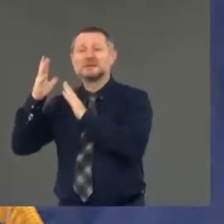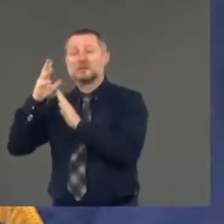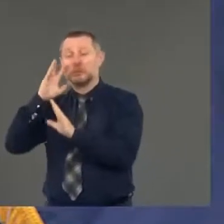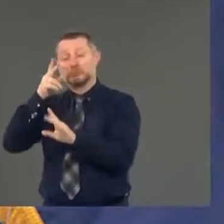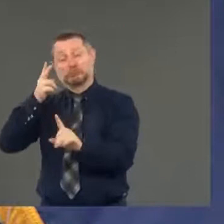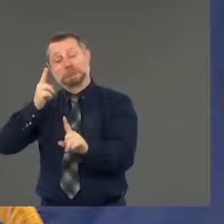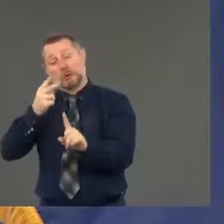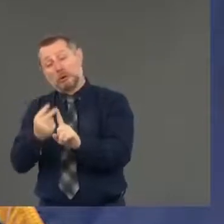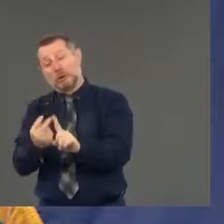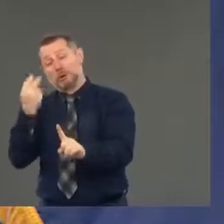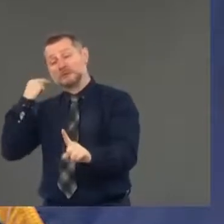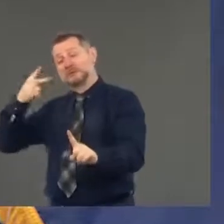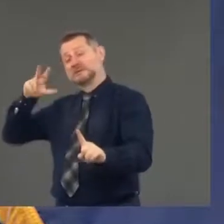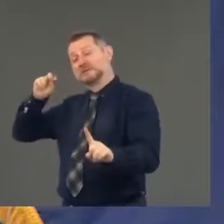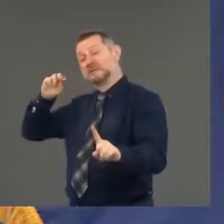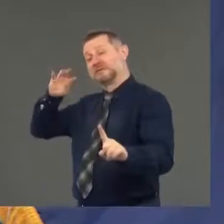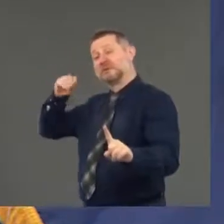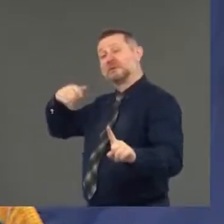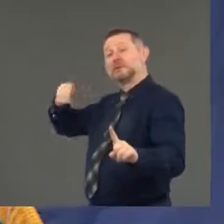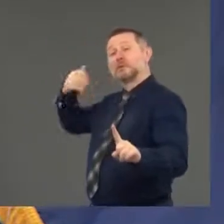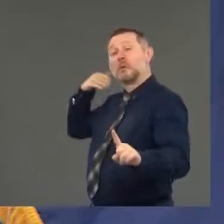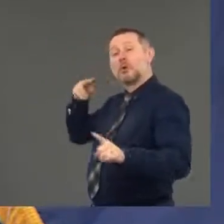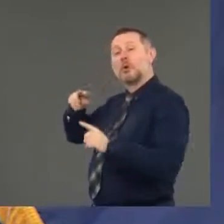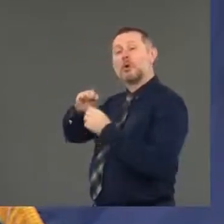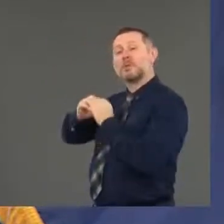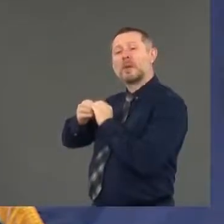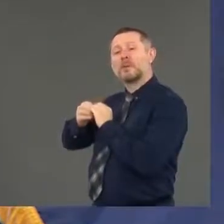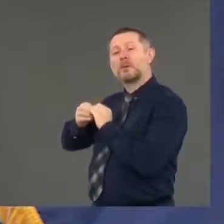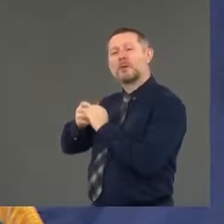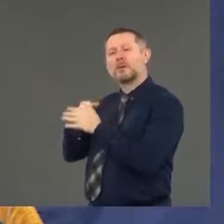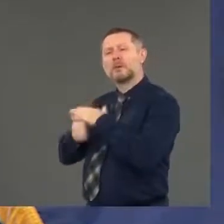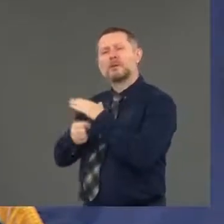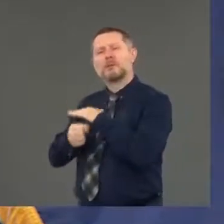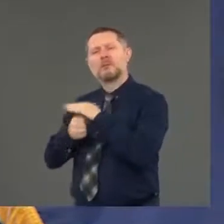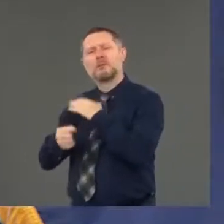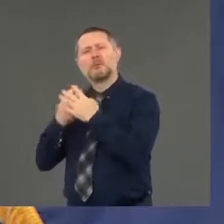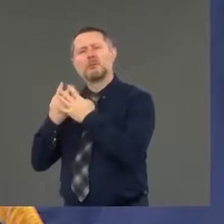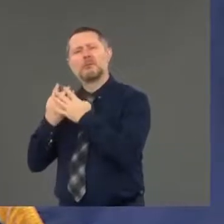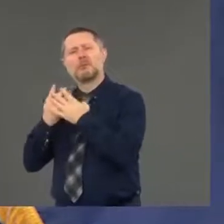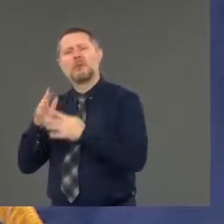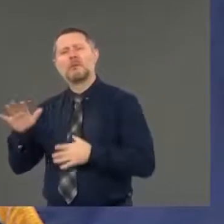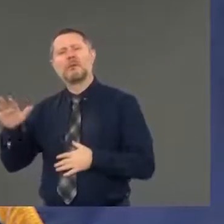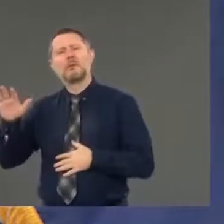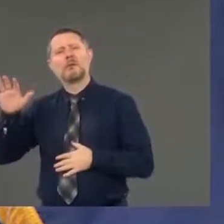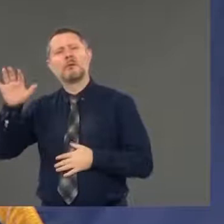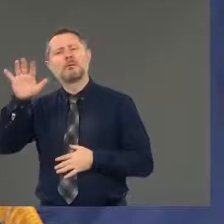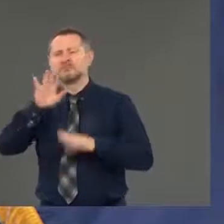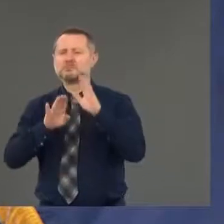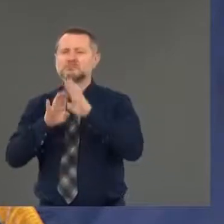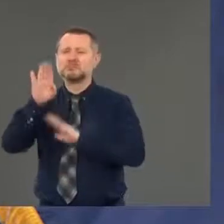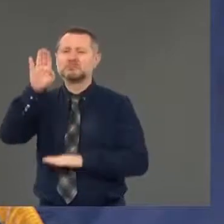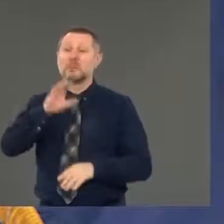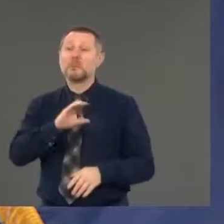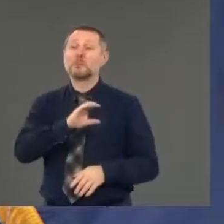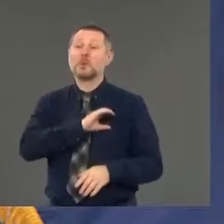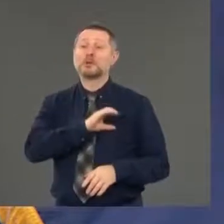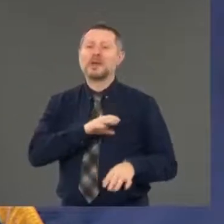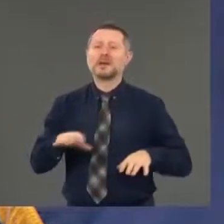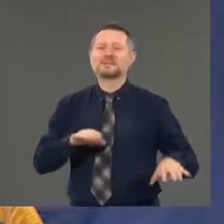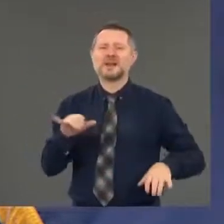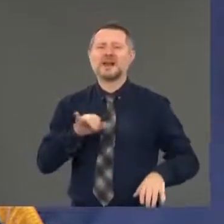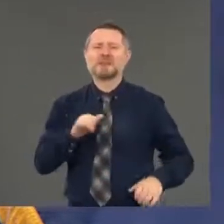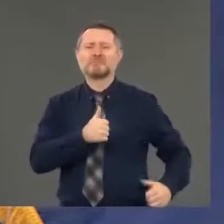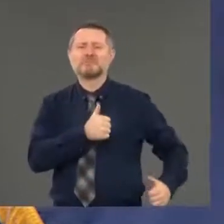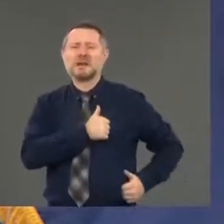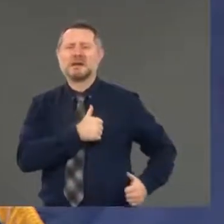institutionalized people going right up. Militarization of the police going right up. Number of police going